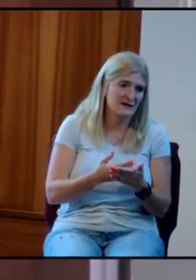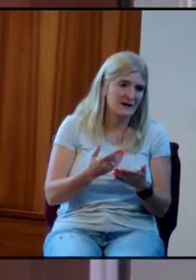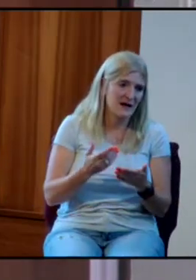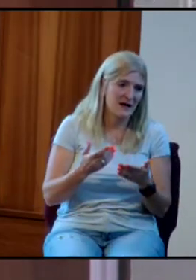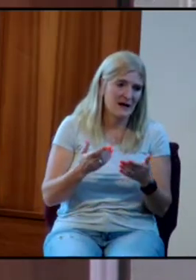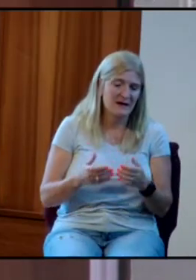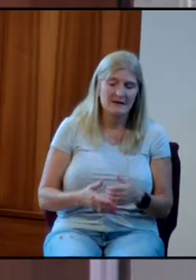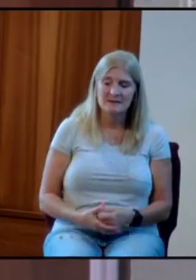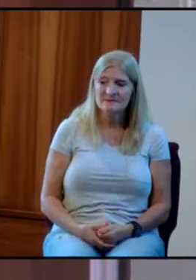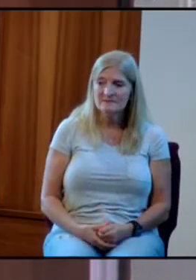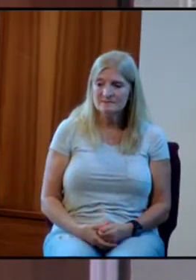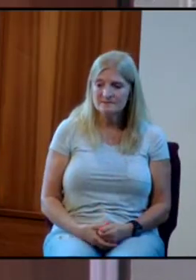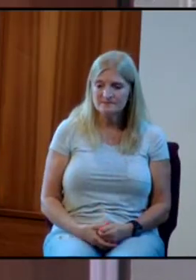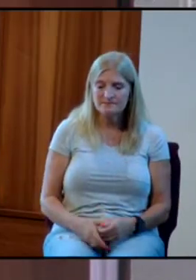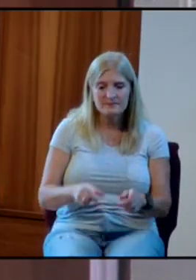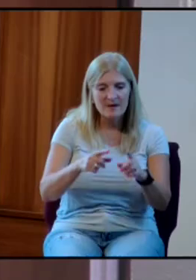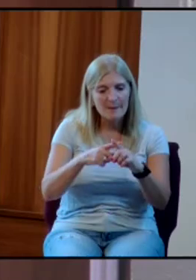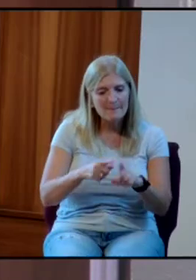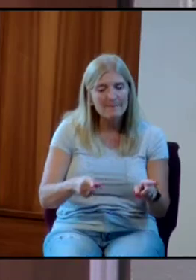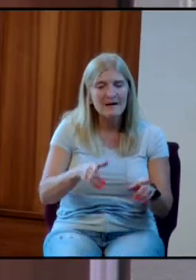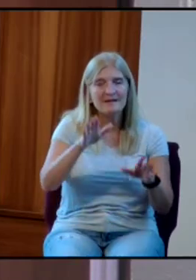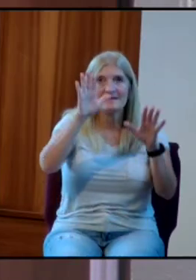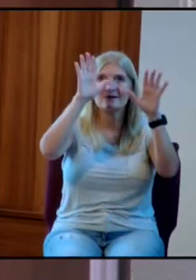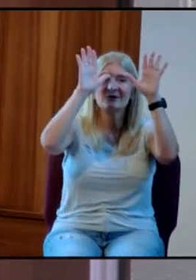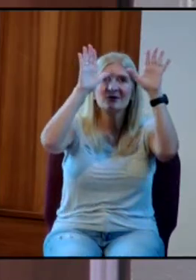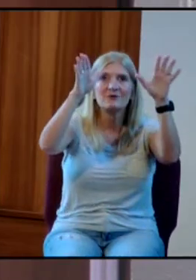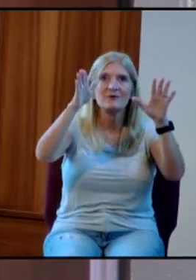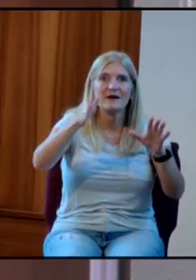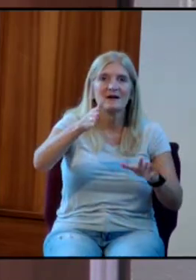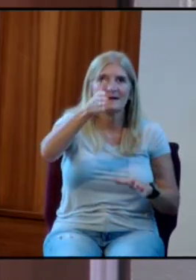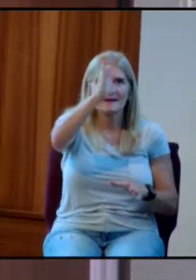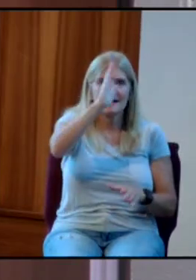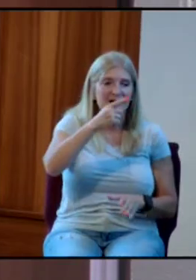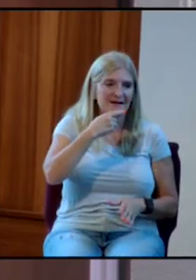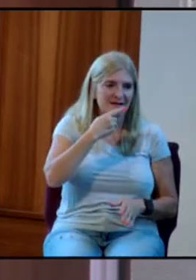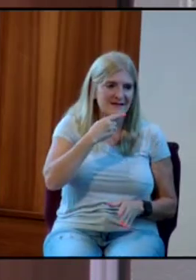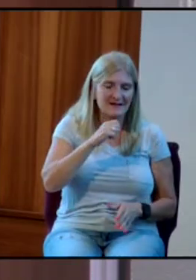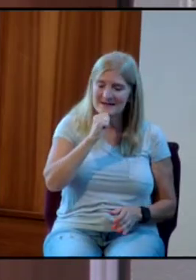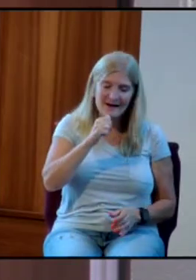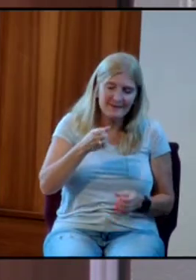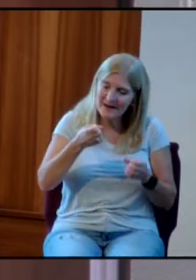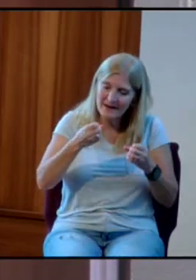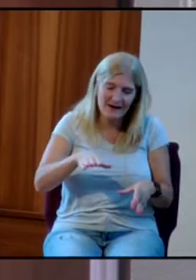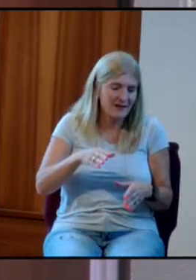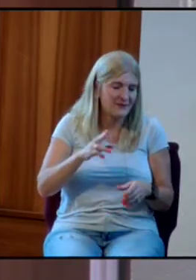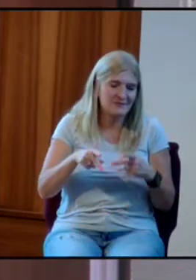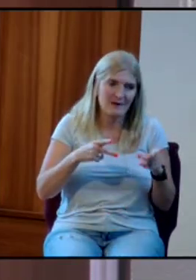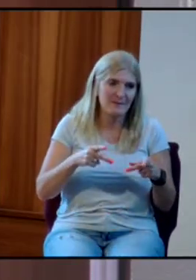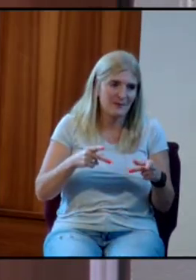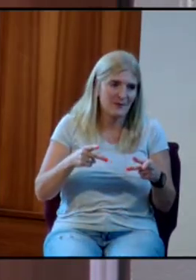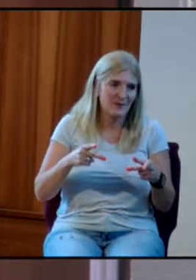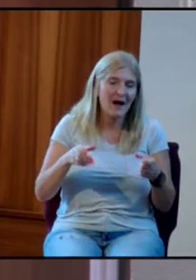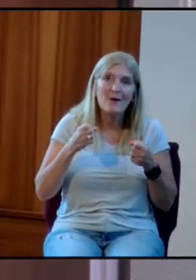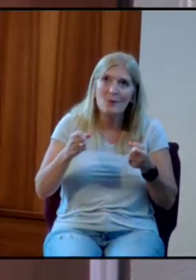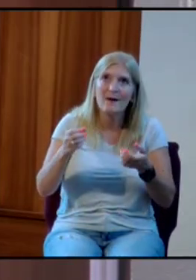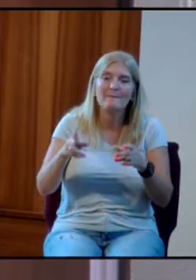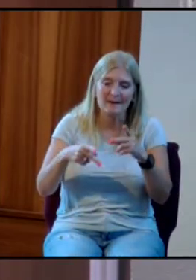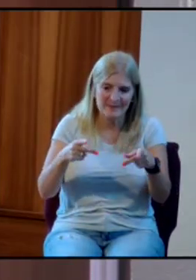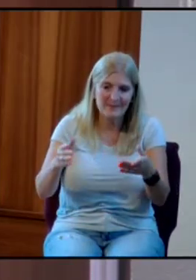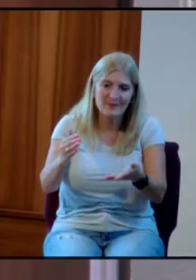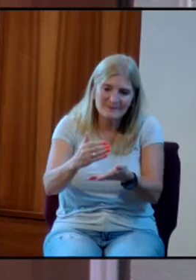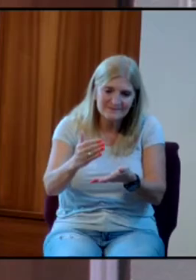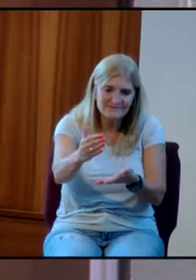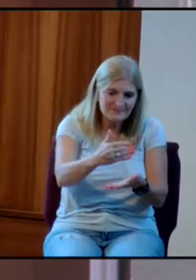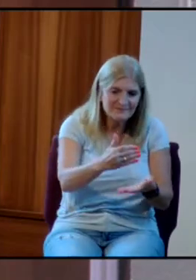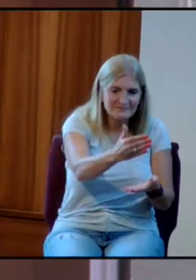Ah, but the great God, he said, I will not lose my elect. I will not lose my elect. And